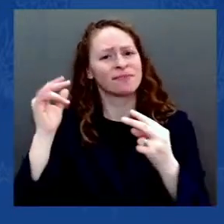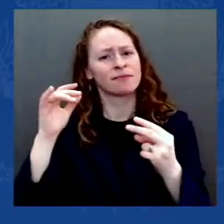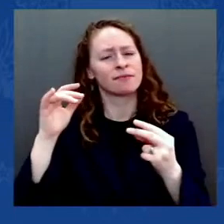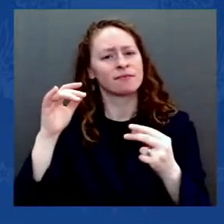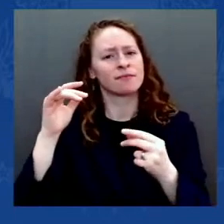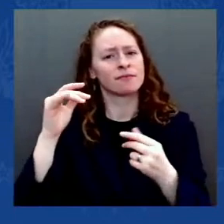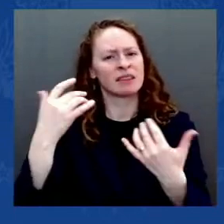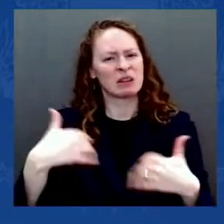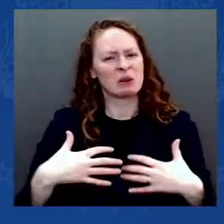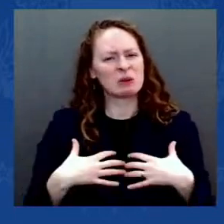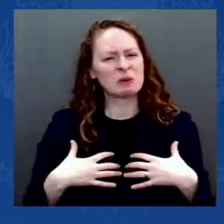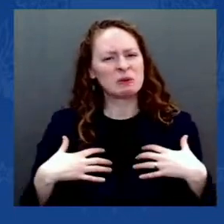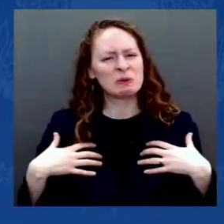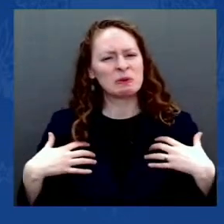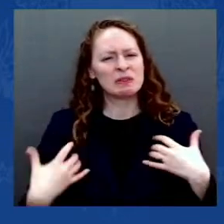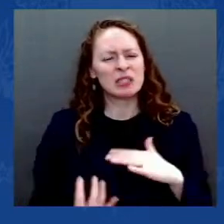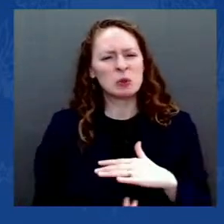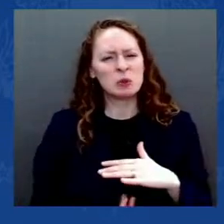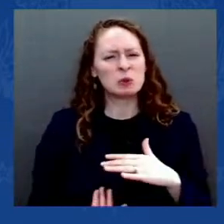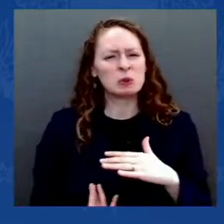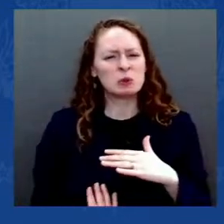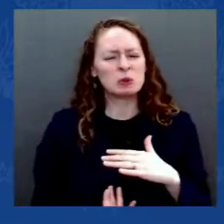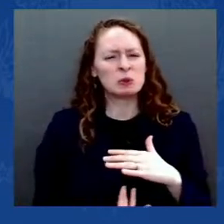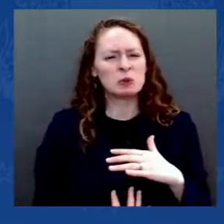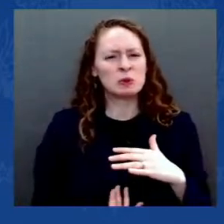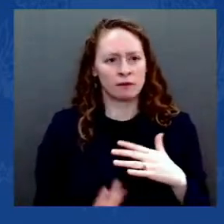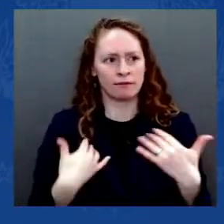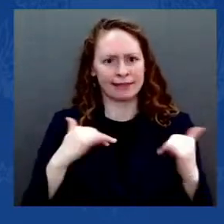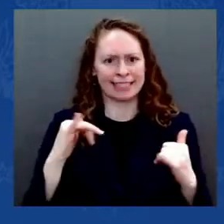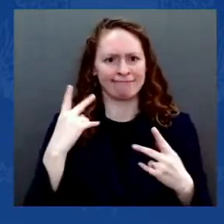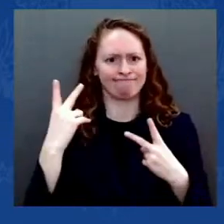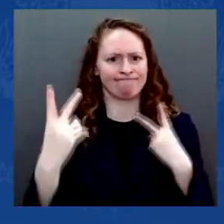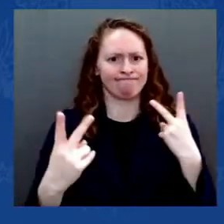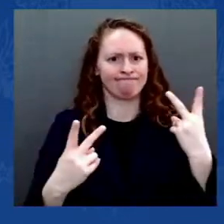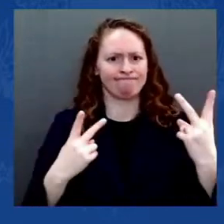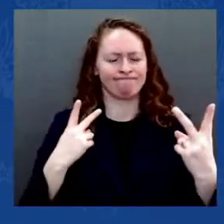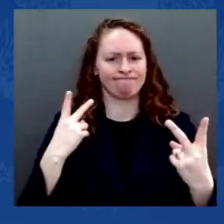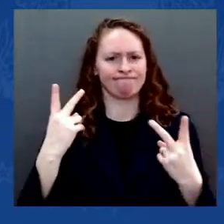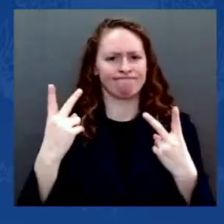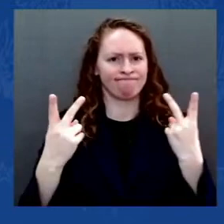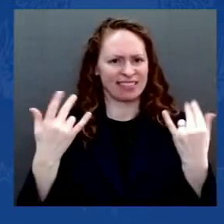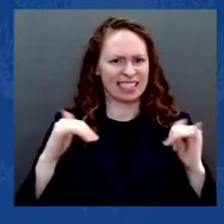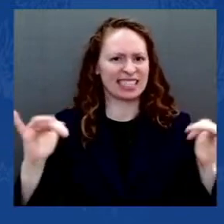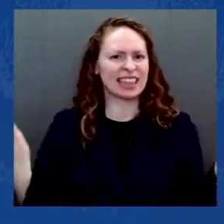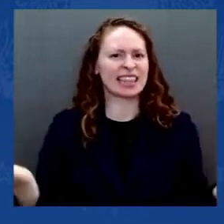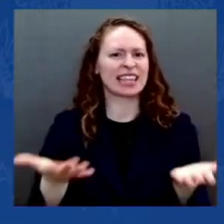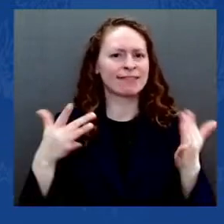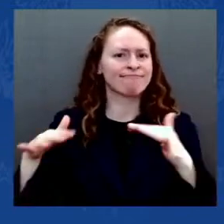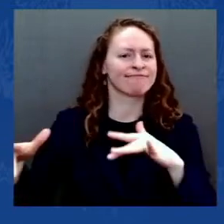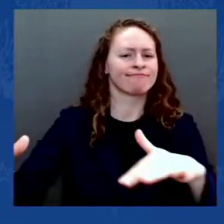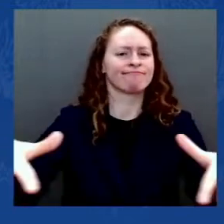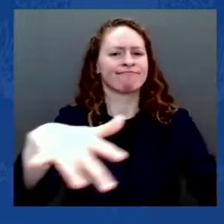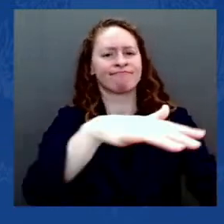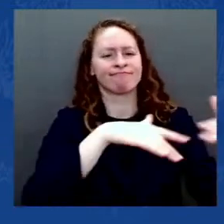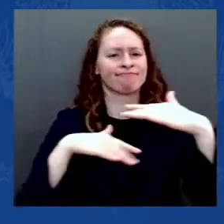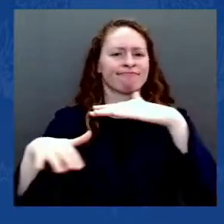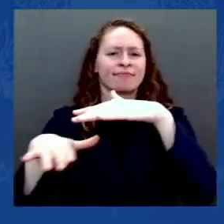resolute, and unyielding in our defense of the right to vote and to have that vote counted.